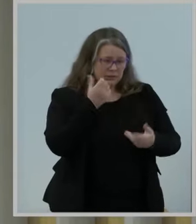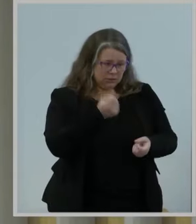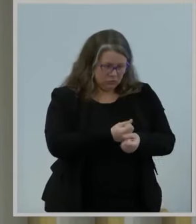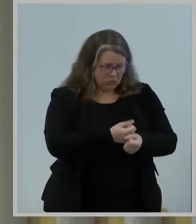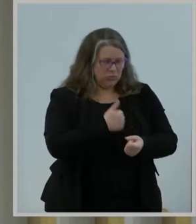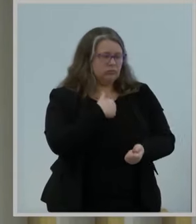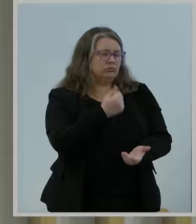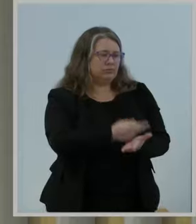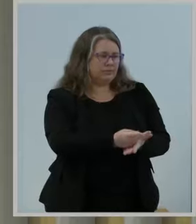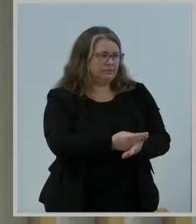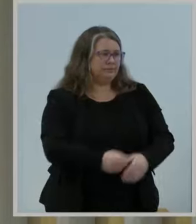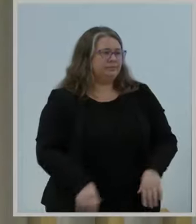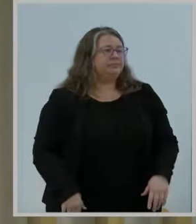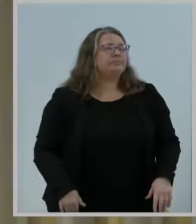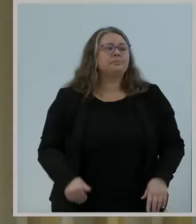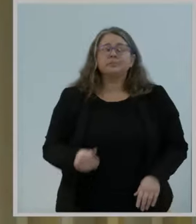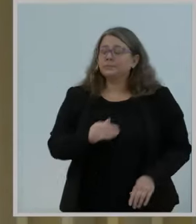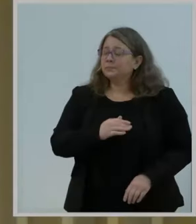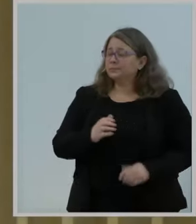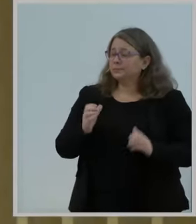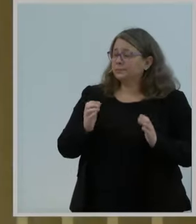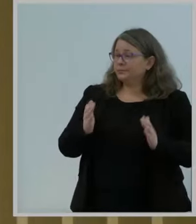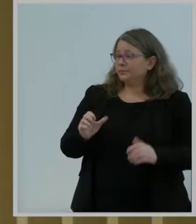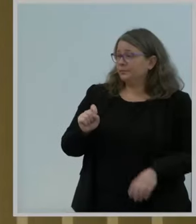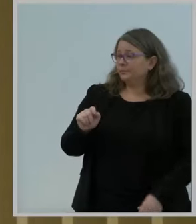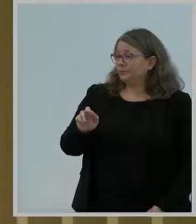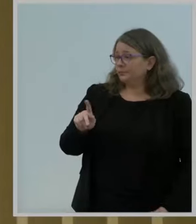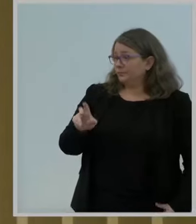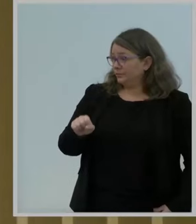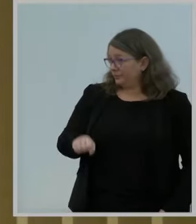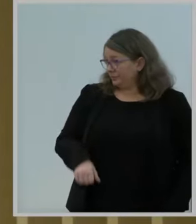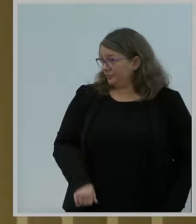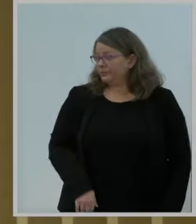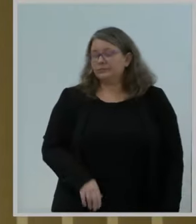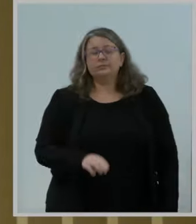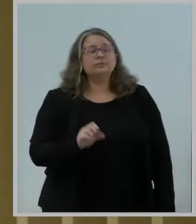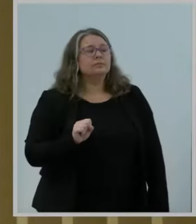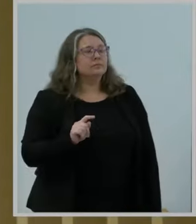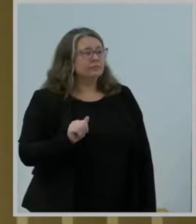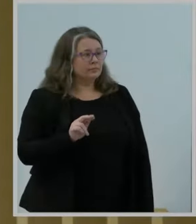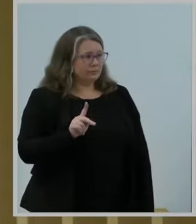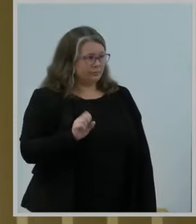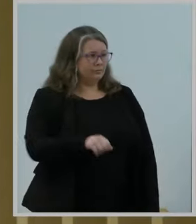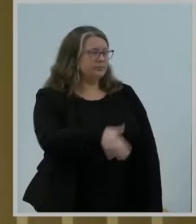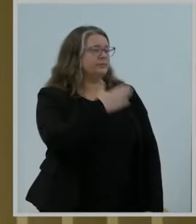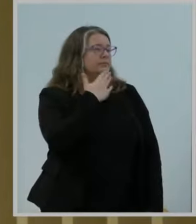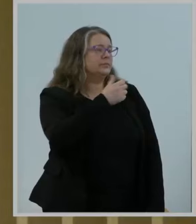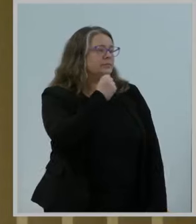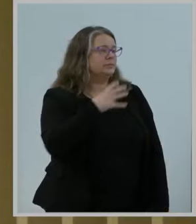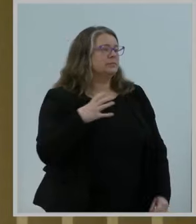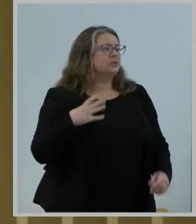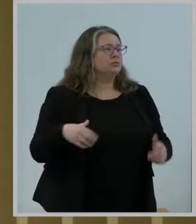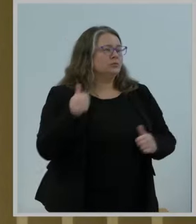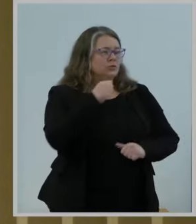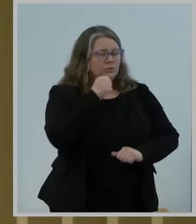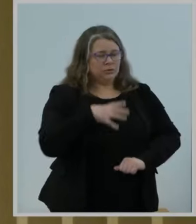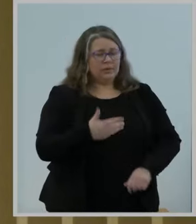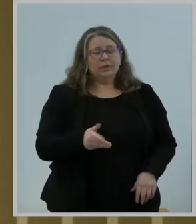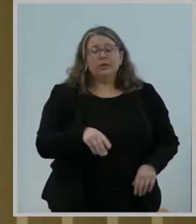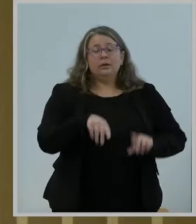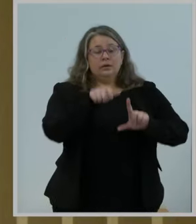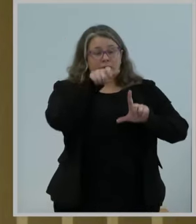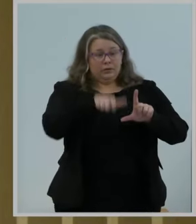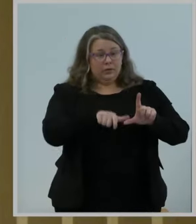Commissioner Starks. Thank you, Madam Chairwoman. We opened the 6 gigahertz band to unlicensed devices at a unique